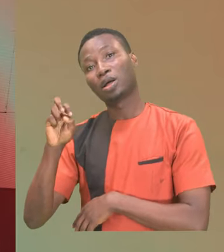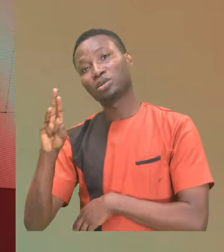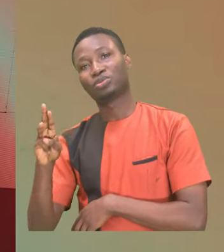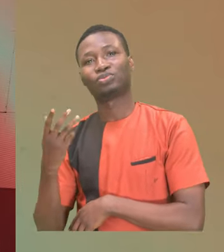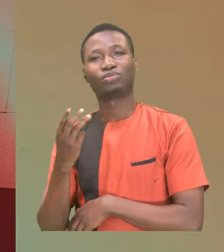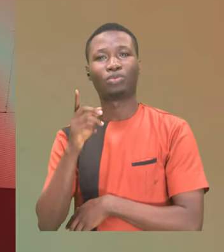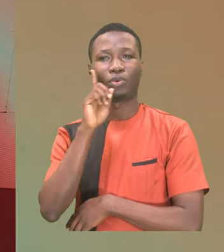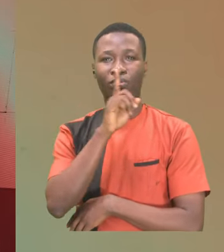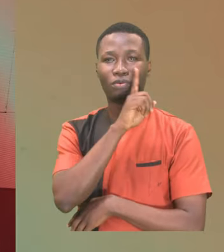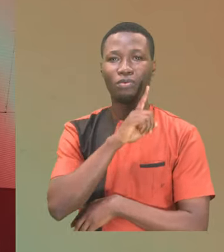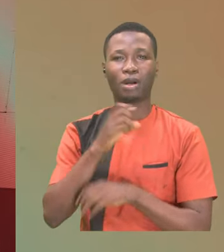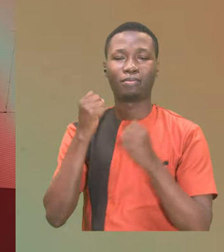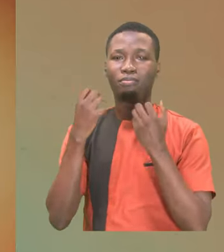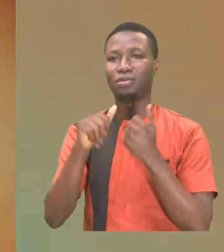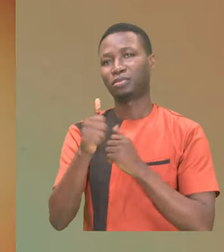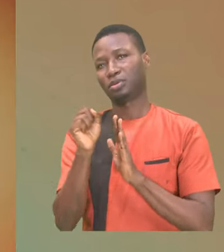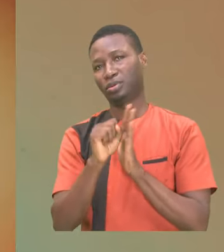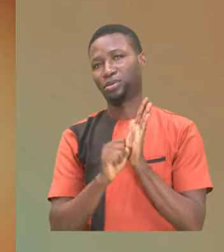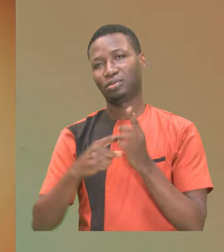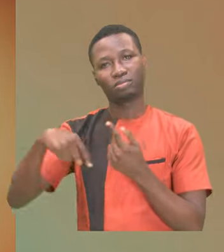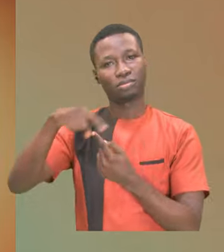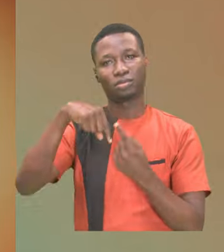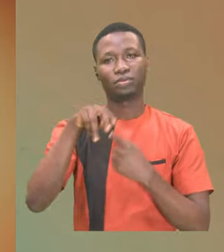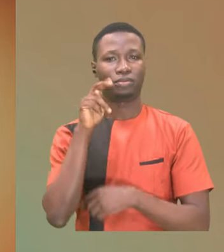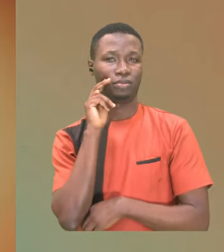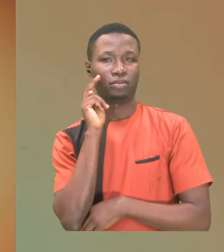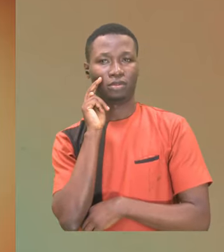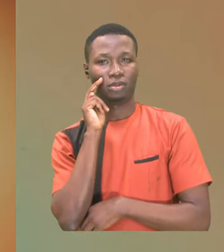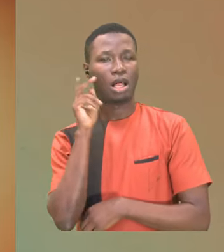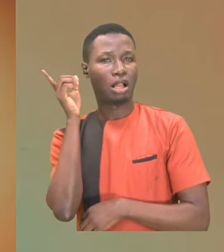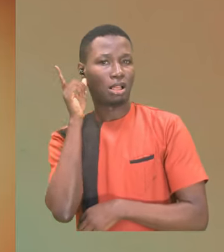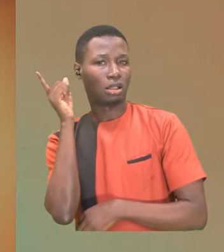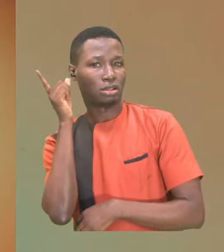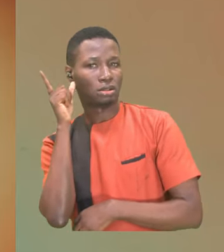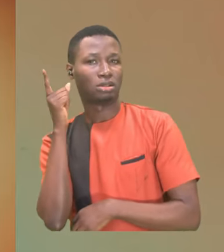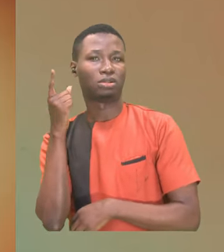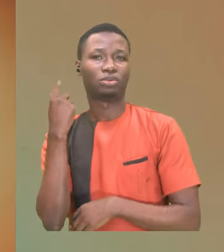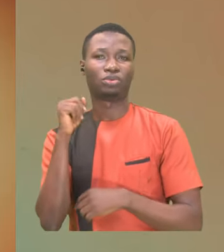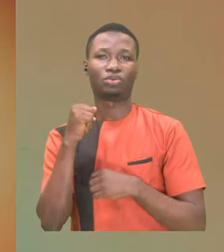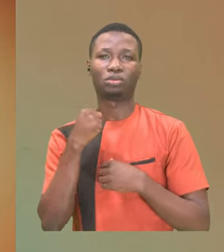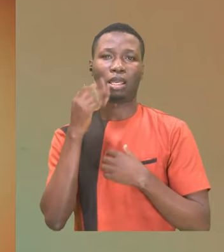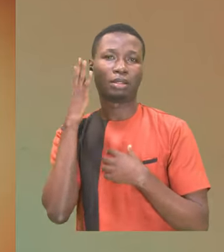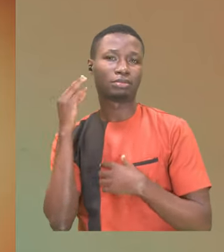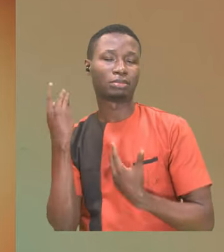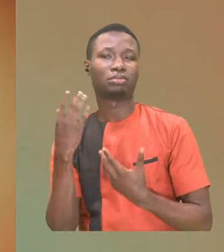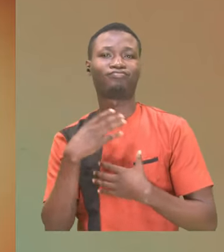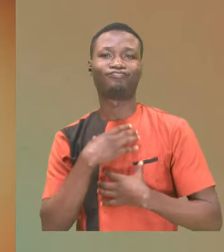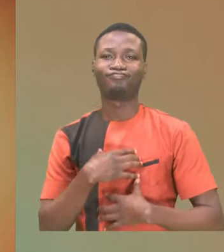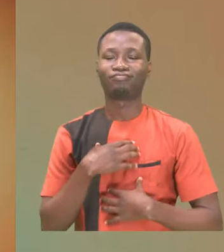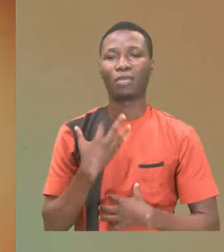other states of the Federation, listening to the diverse experiences and yearnings of our people.